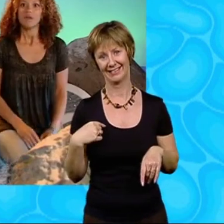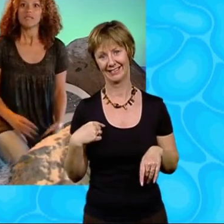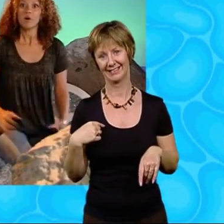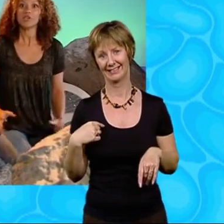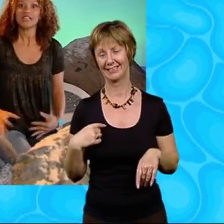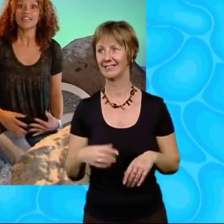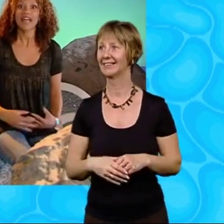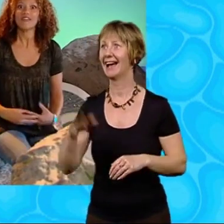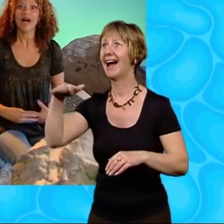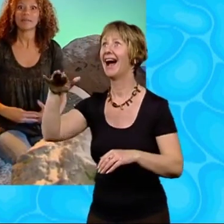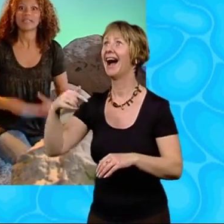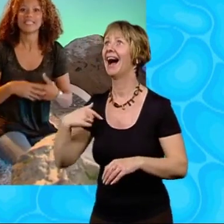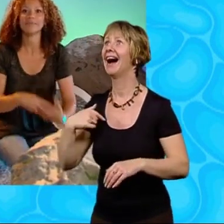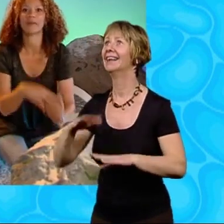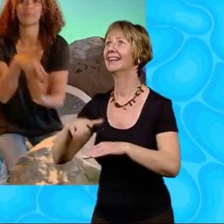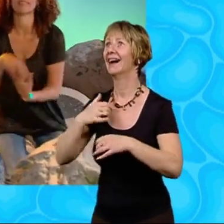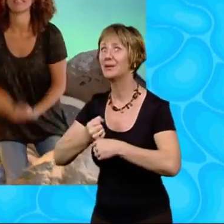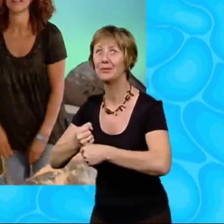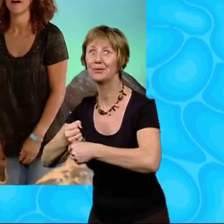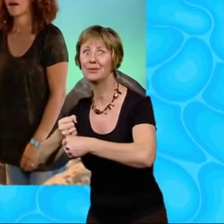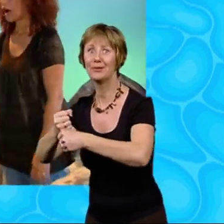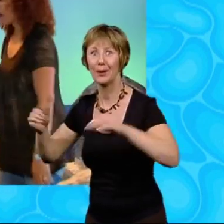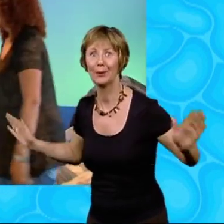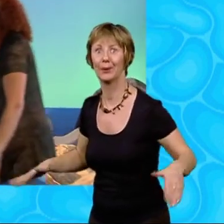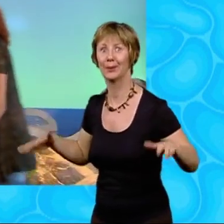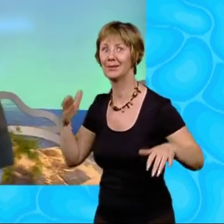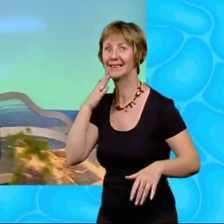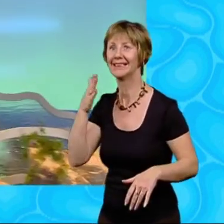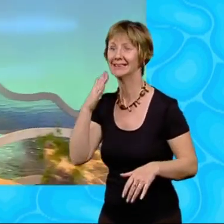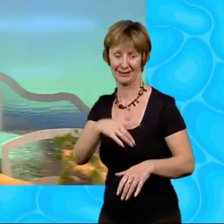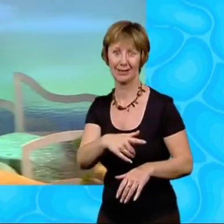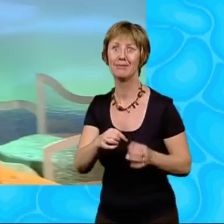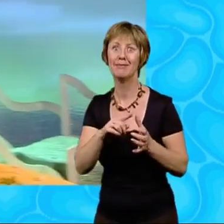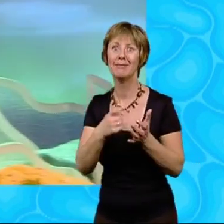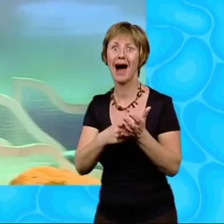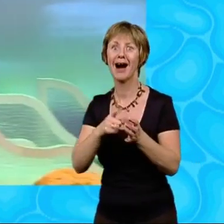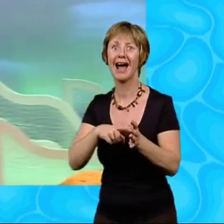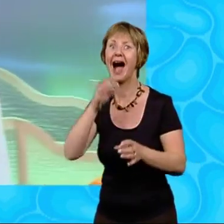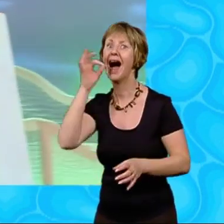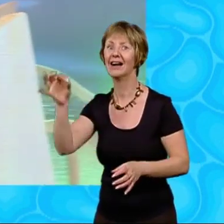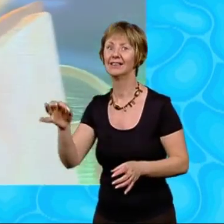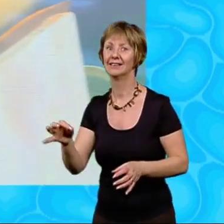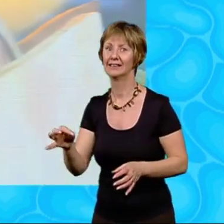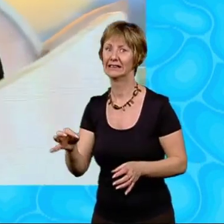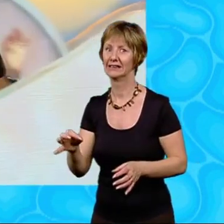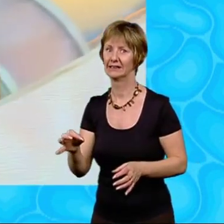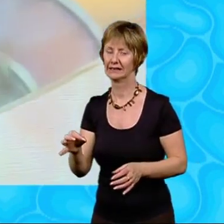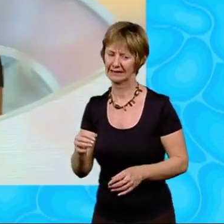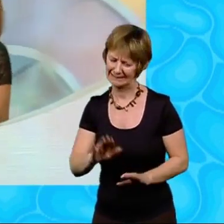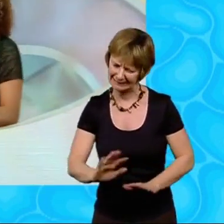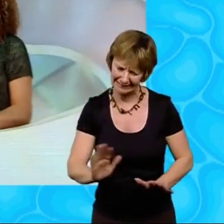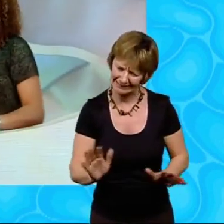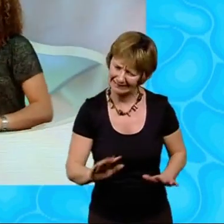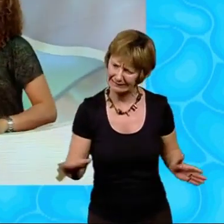Miss Porter, can I have a ride please? Barry pleaded. Um, I don't think Mrs Spratt would be too